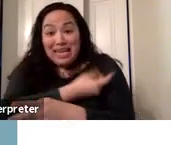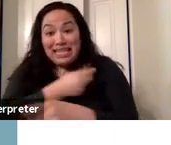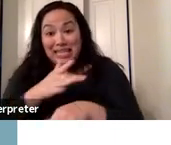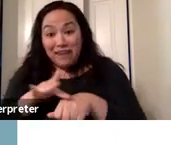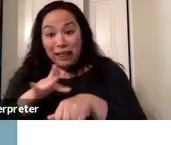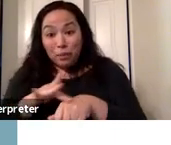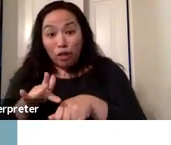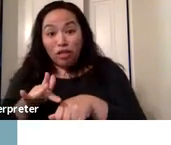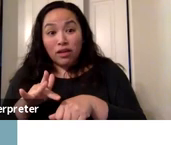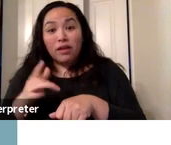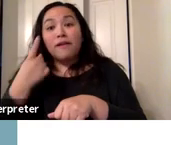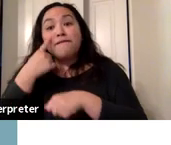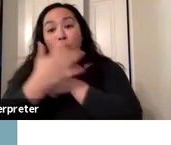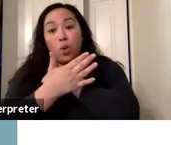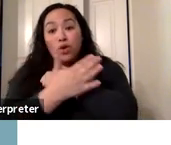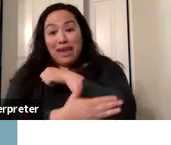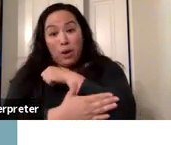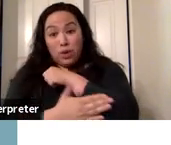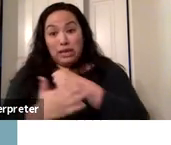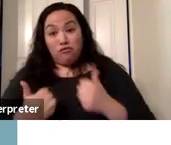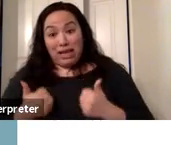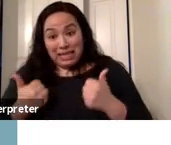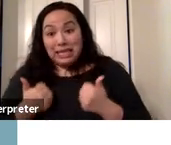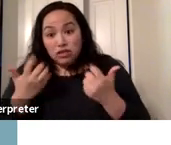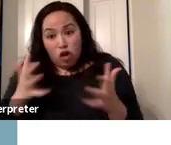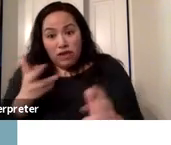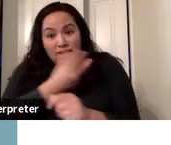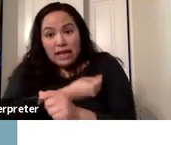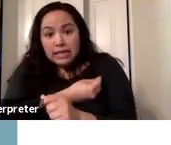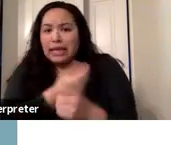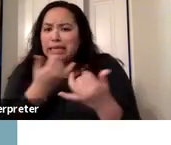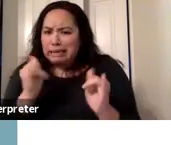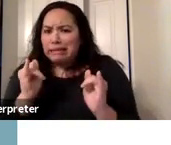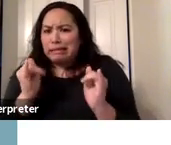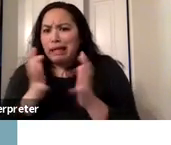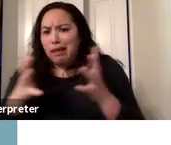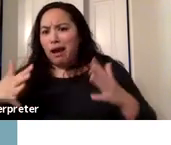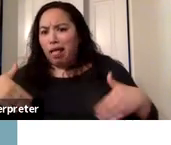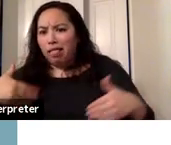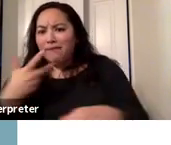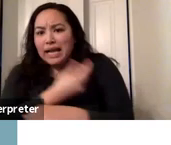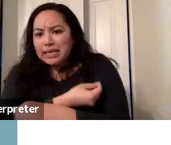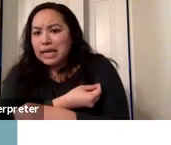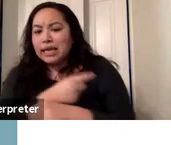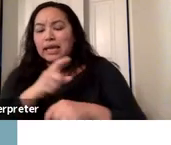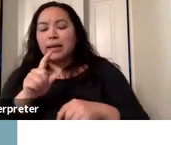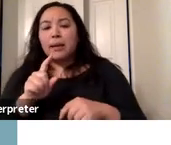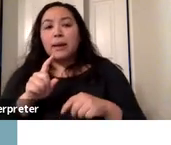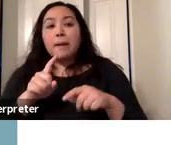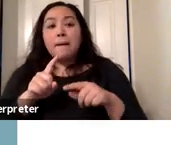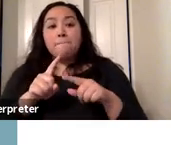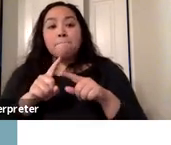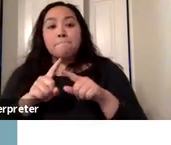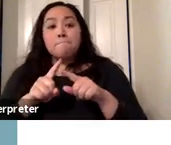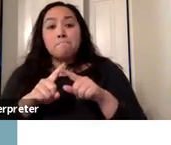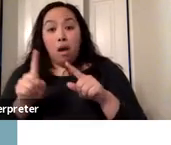and many county residents already vaccinated. Of course, many people still to be vaccinated. But all of the other things